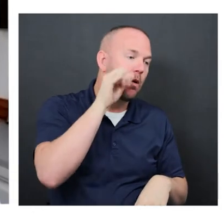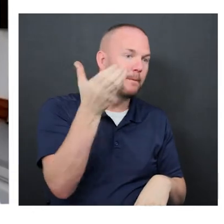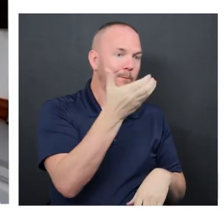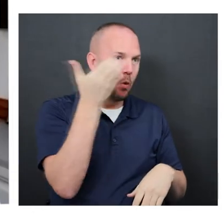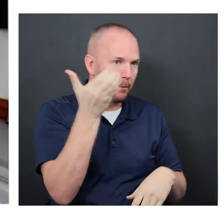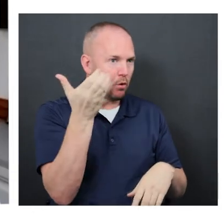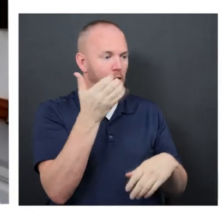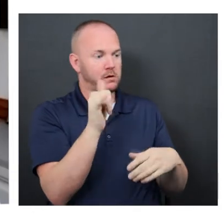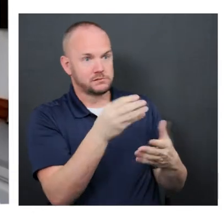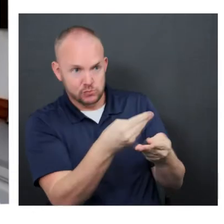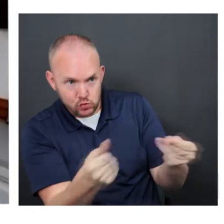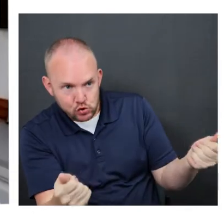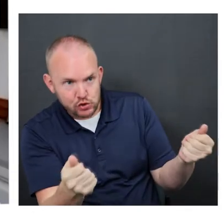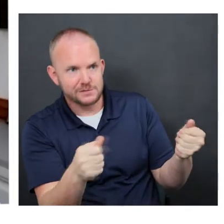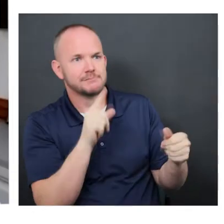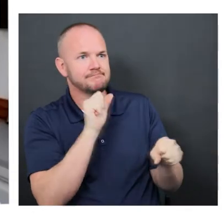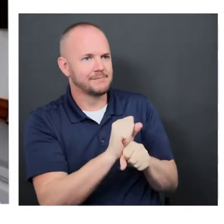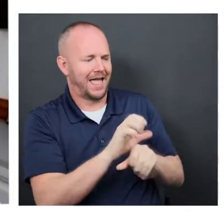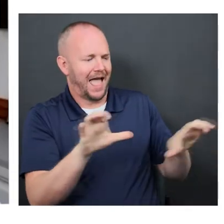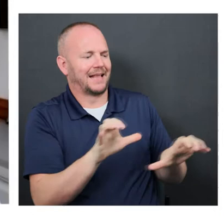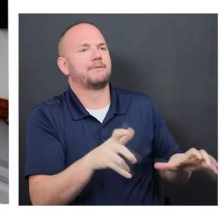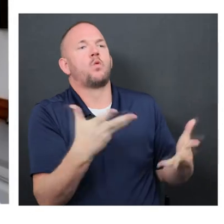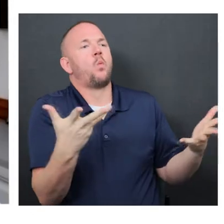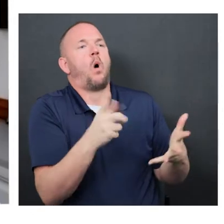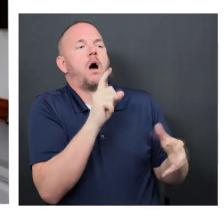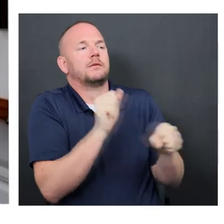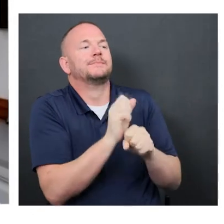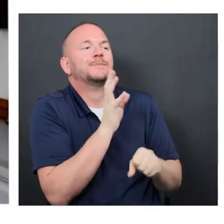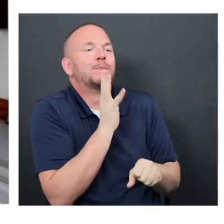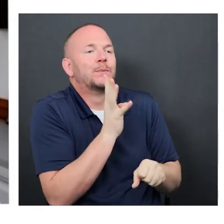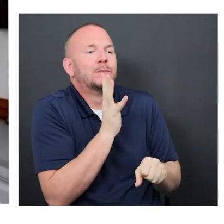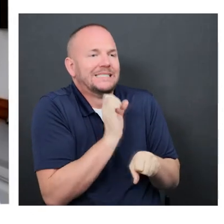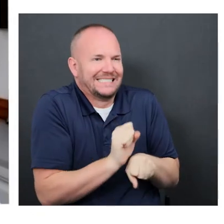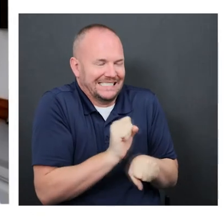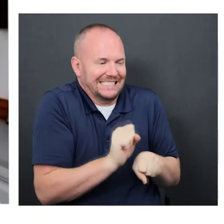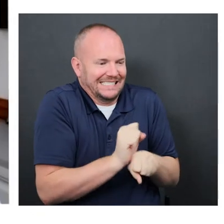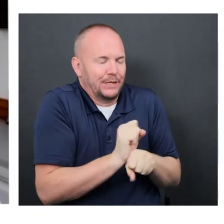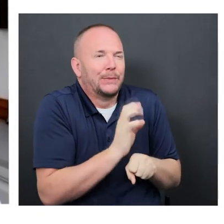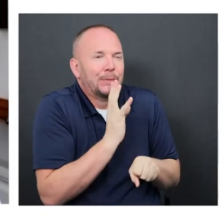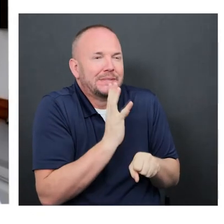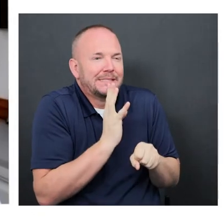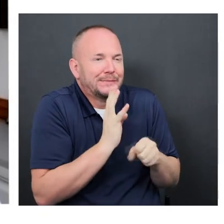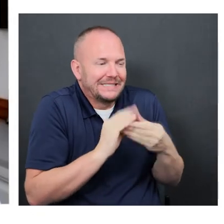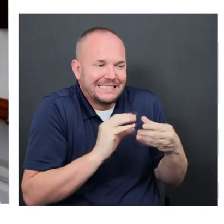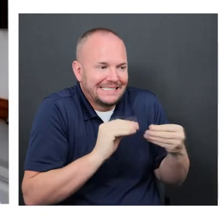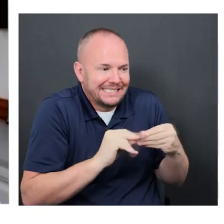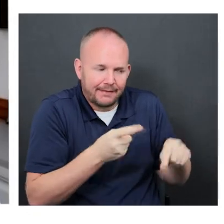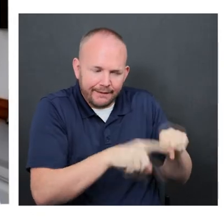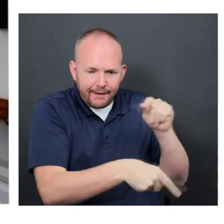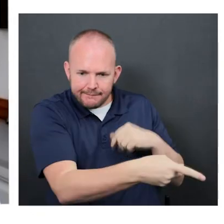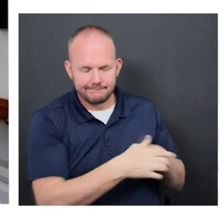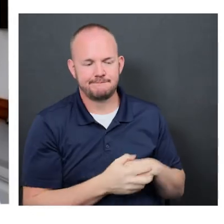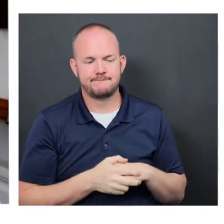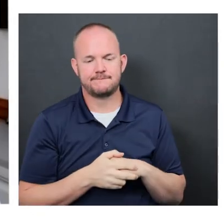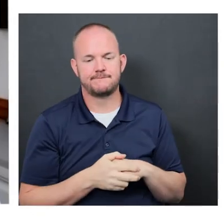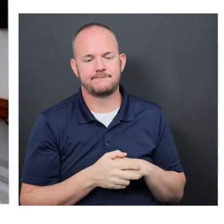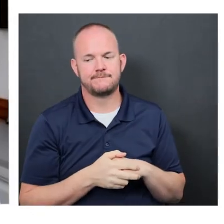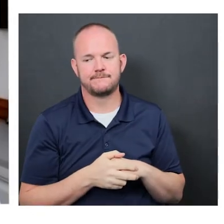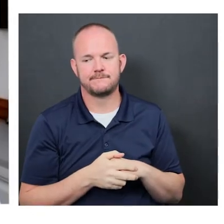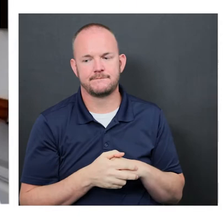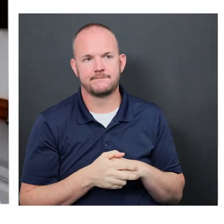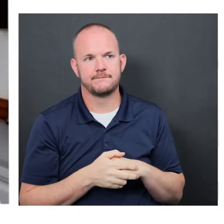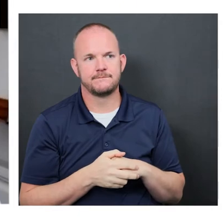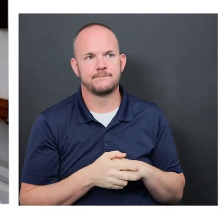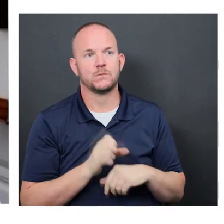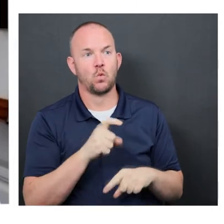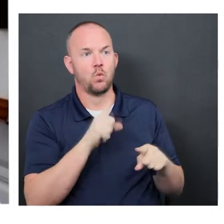going to be the solution when it takes such an effort for them to even whisper. So our interpreters had to gown up and they had